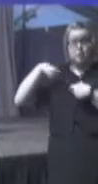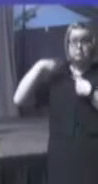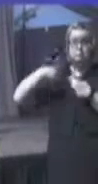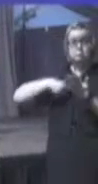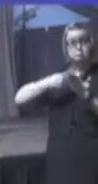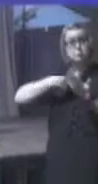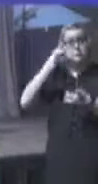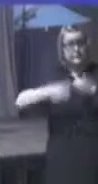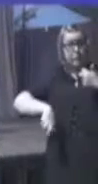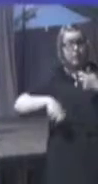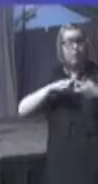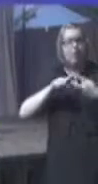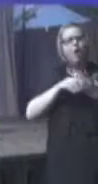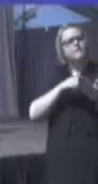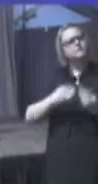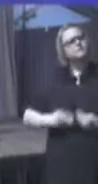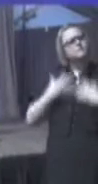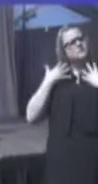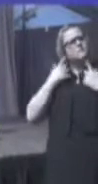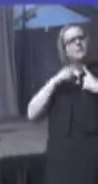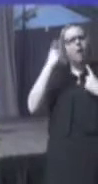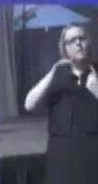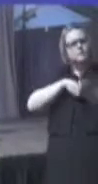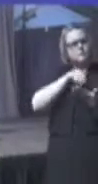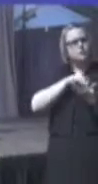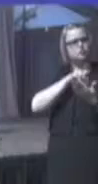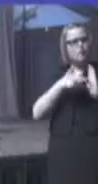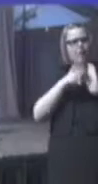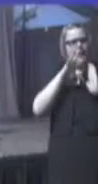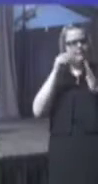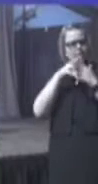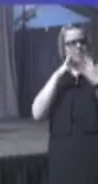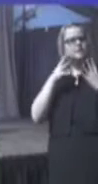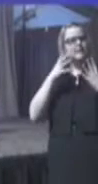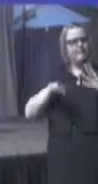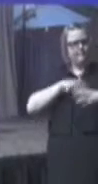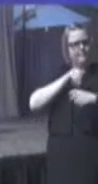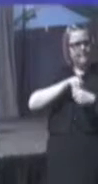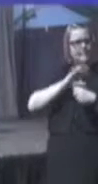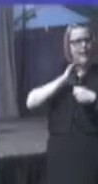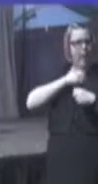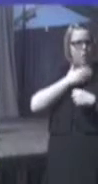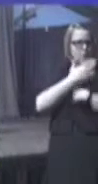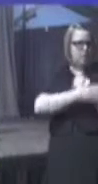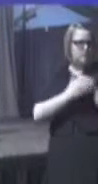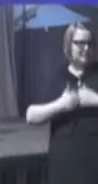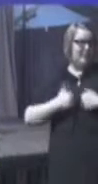often inspirational, but always central role that African Americans have played in the life of our country.